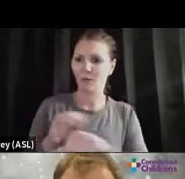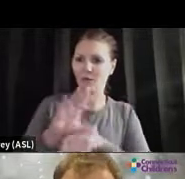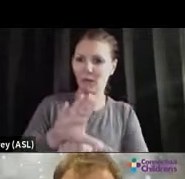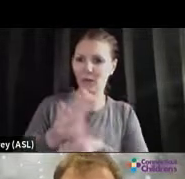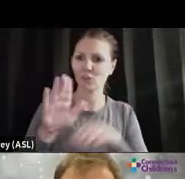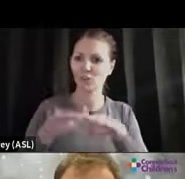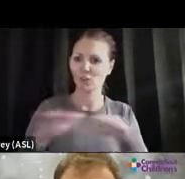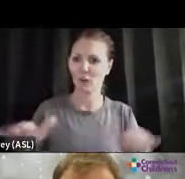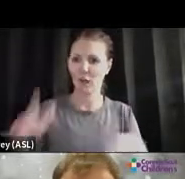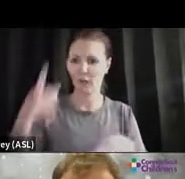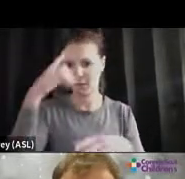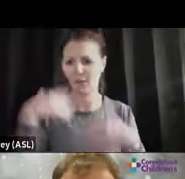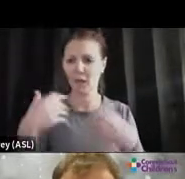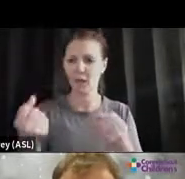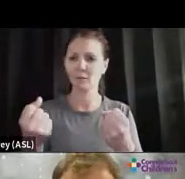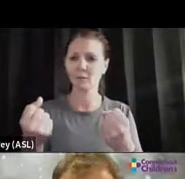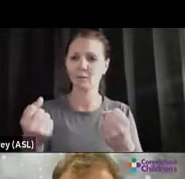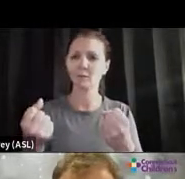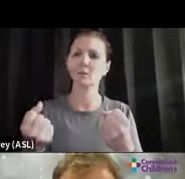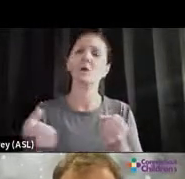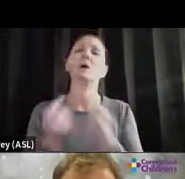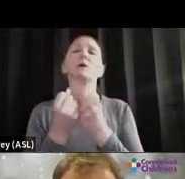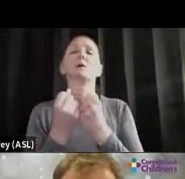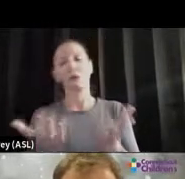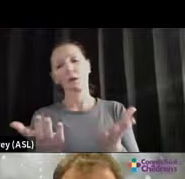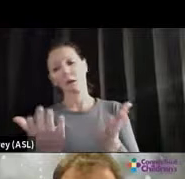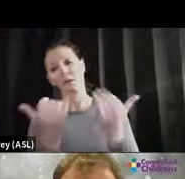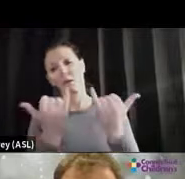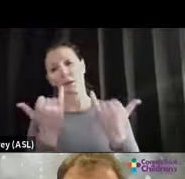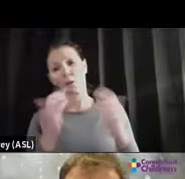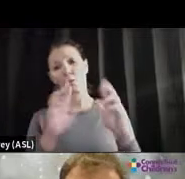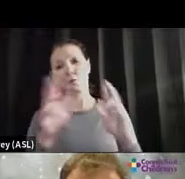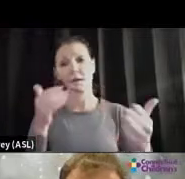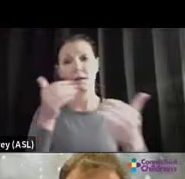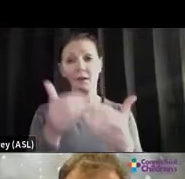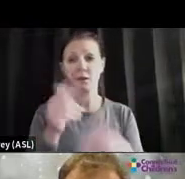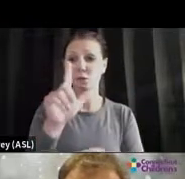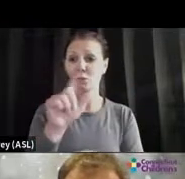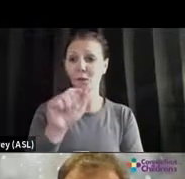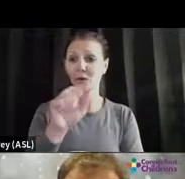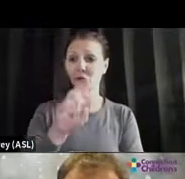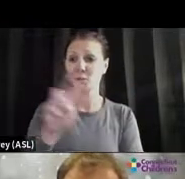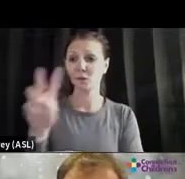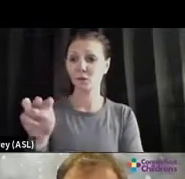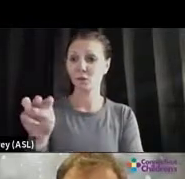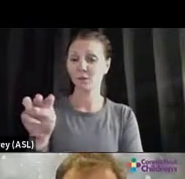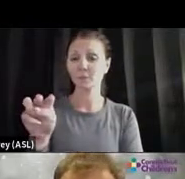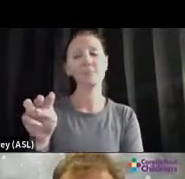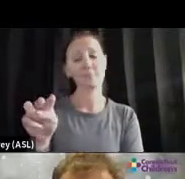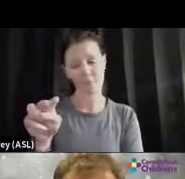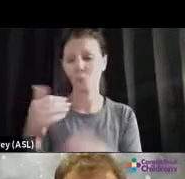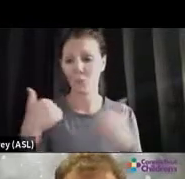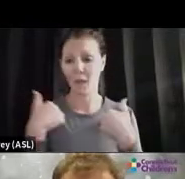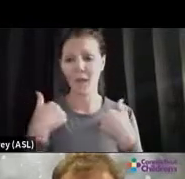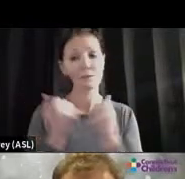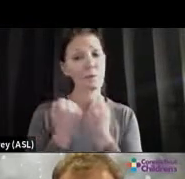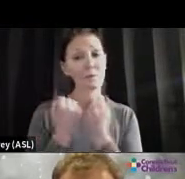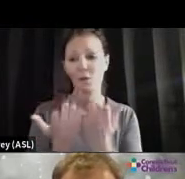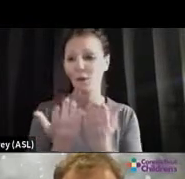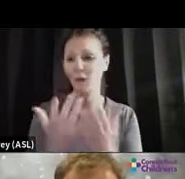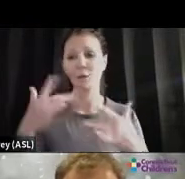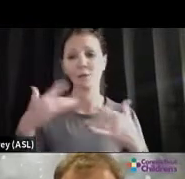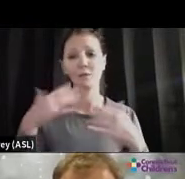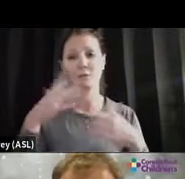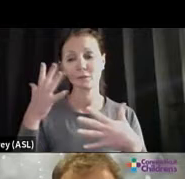So we're walking into 2022. What are we still experiencing? Well, we've got burnout and fatigue. We're still dealing with normal